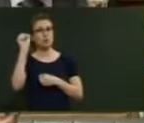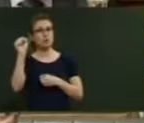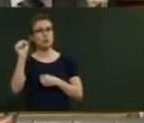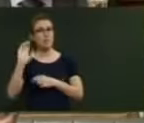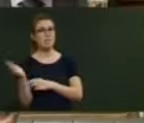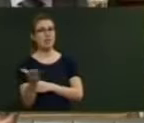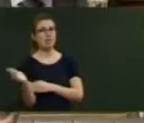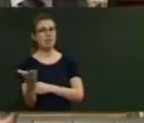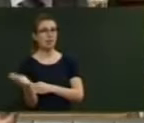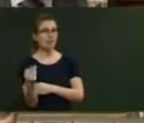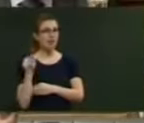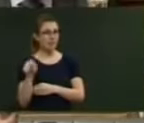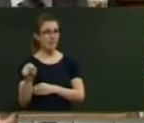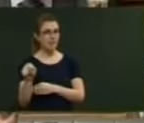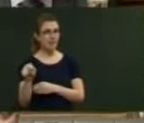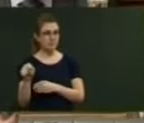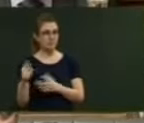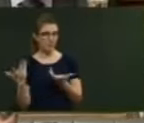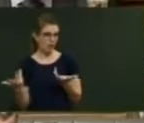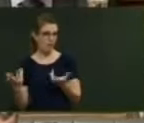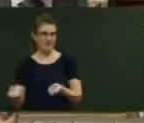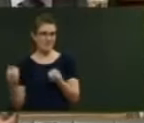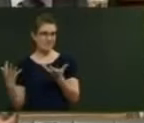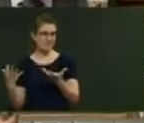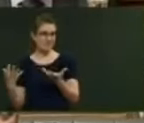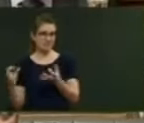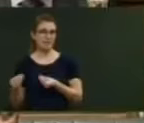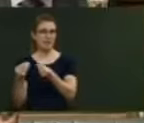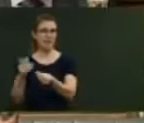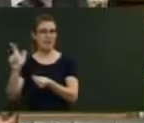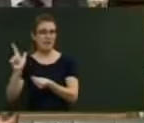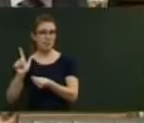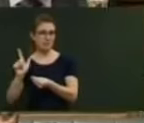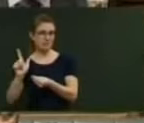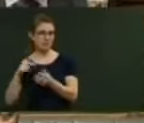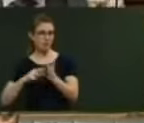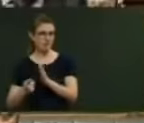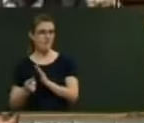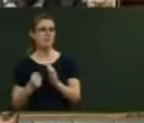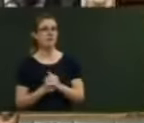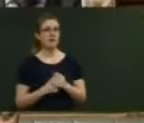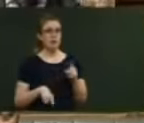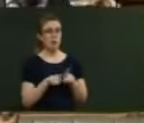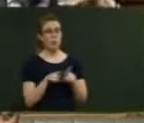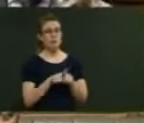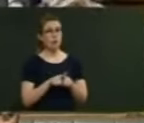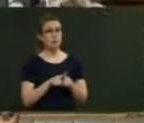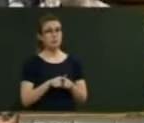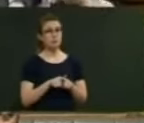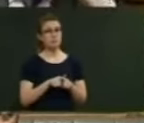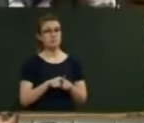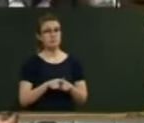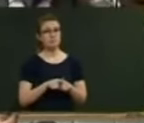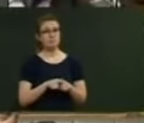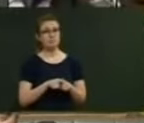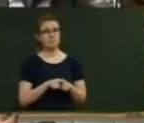Labor's policy. And in Taupo Pacific, TNR are building a new high-tech processing plant, and research initiatives such as these being done